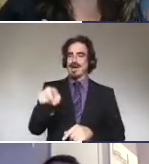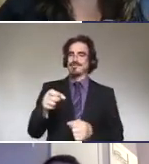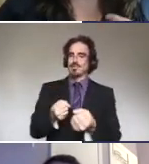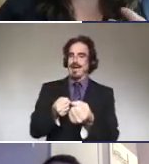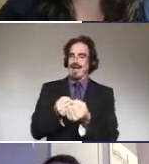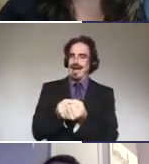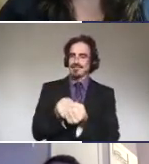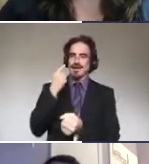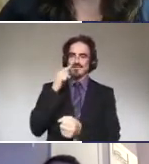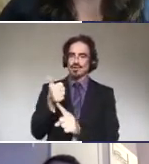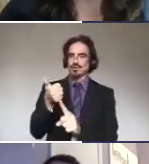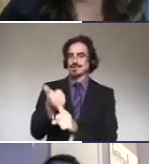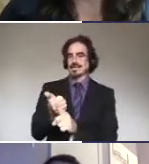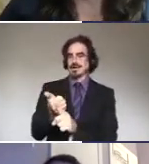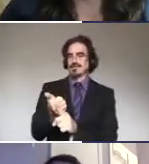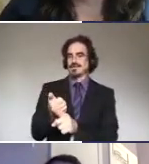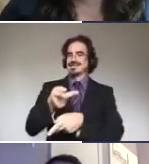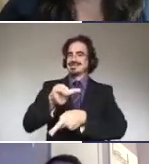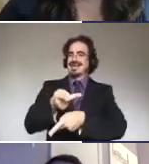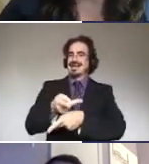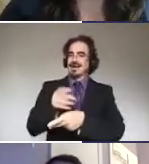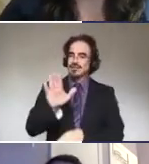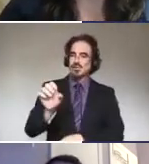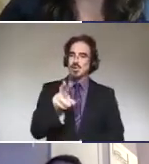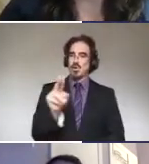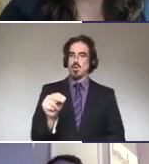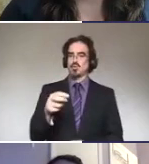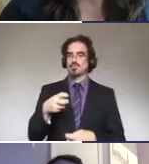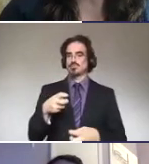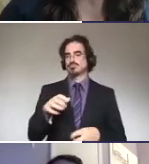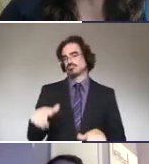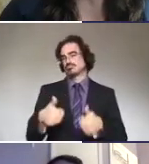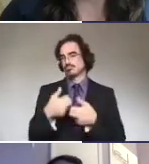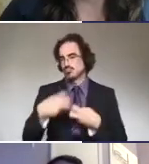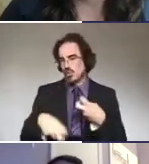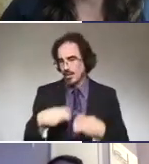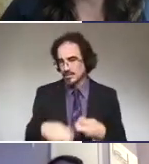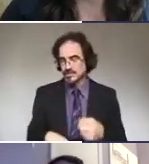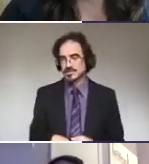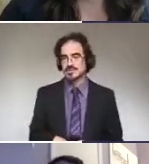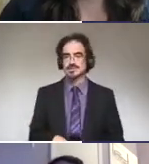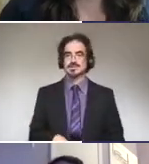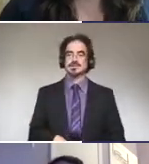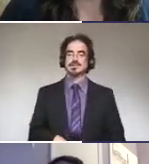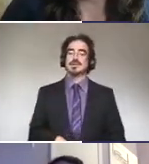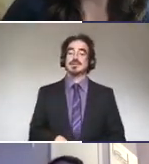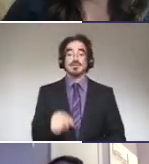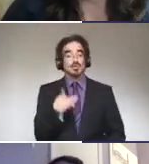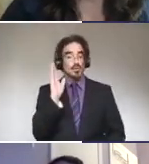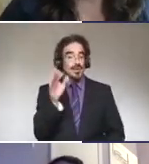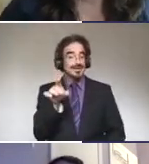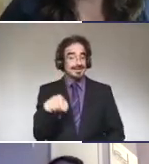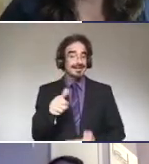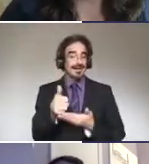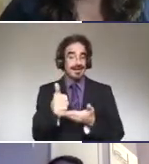have to take care of your own problems too, to the best of your ability. And yes, you are going to need help. I mentioned